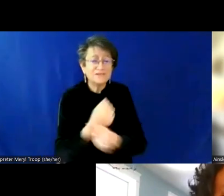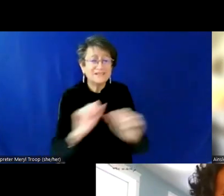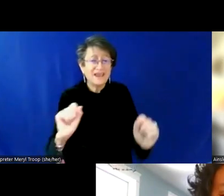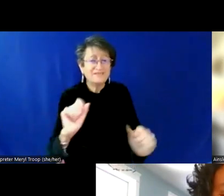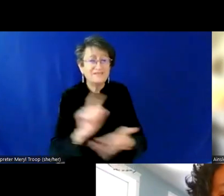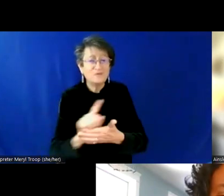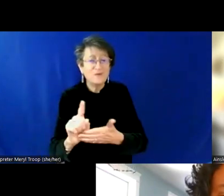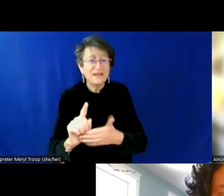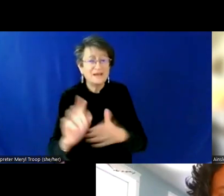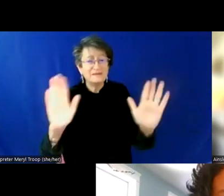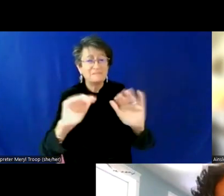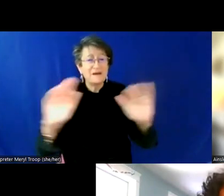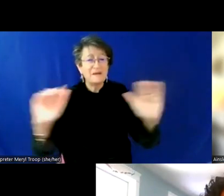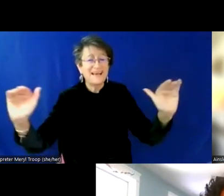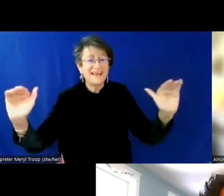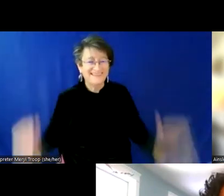goodbye.